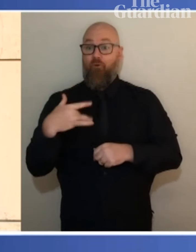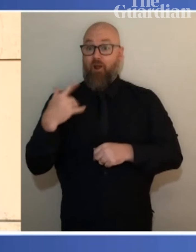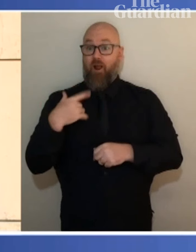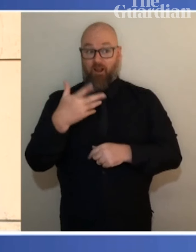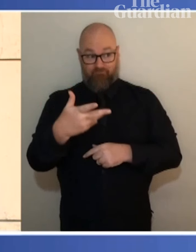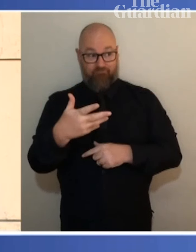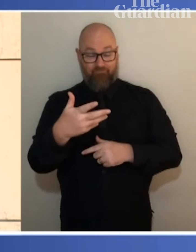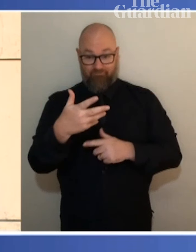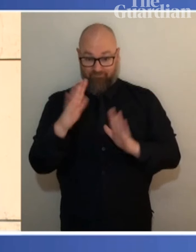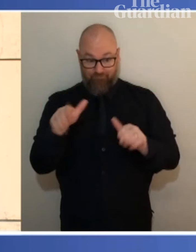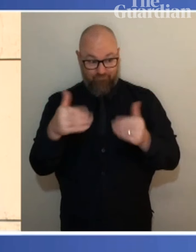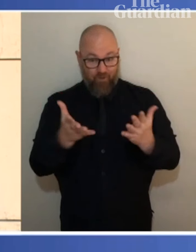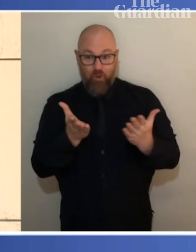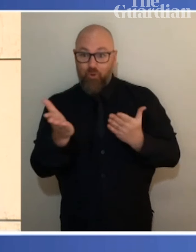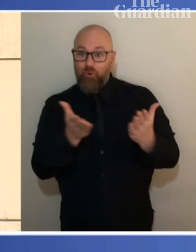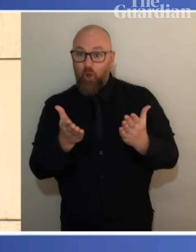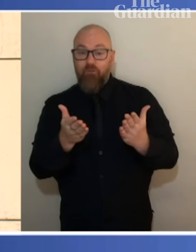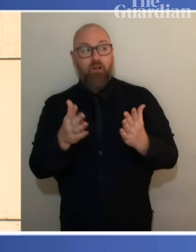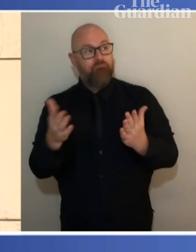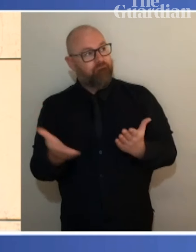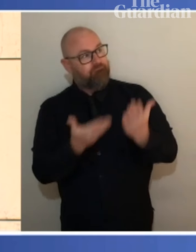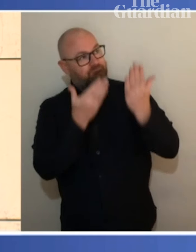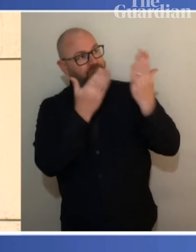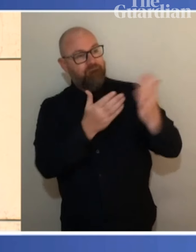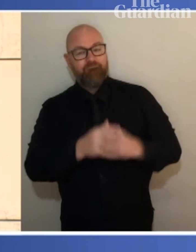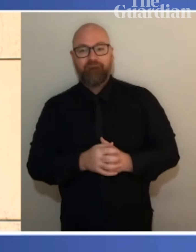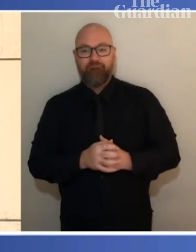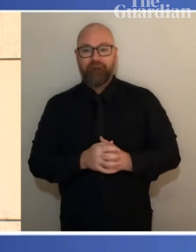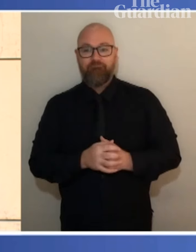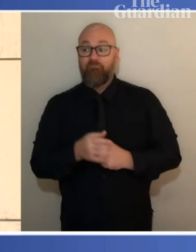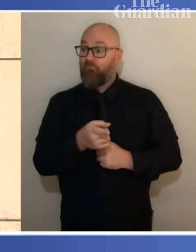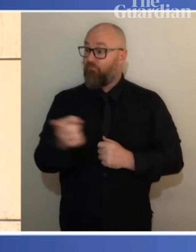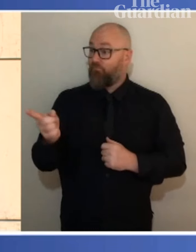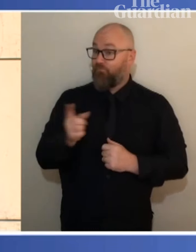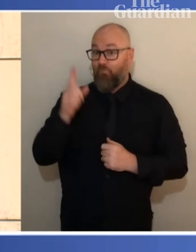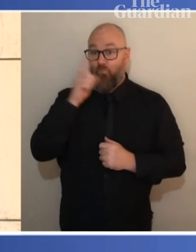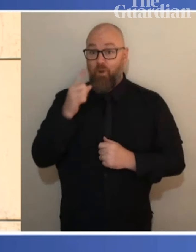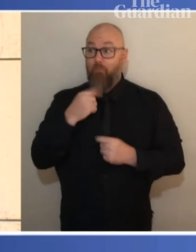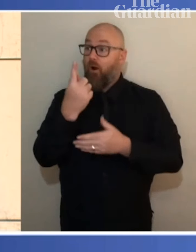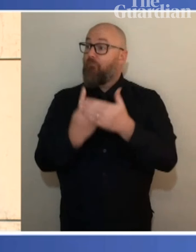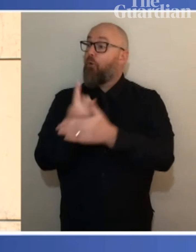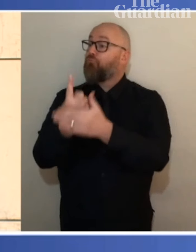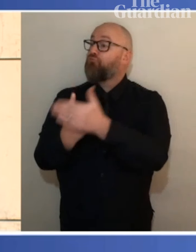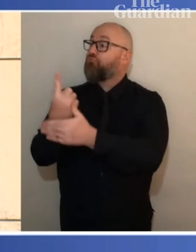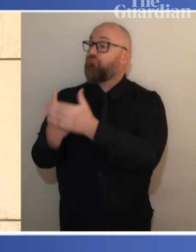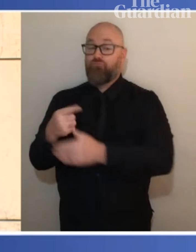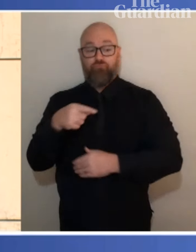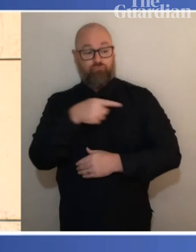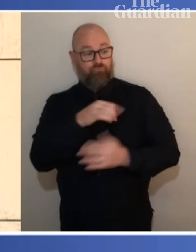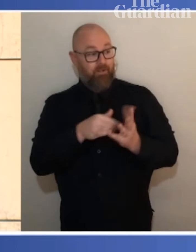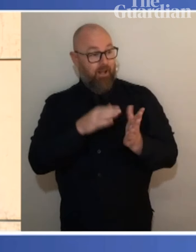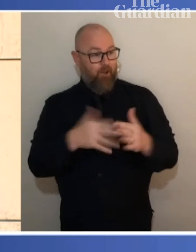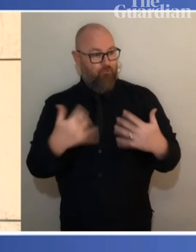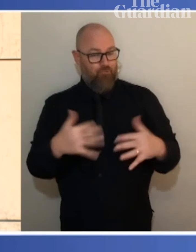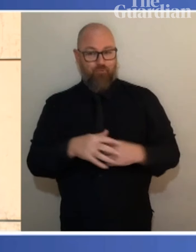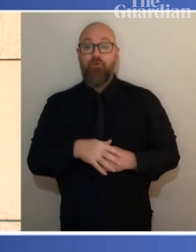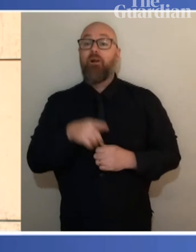Australian principle. When more people have the opportunity to fulfil their potential, our nation is a better place.